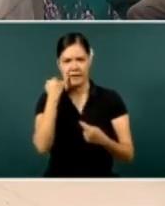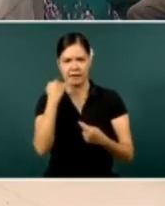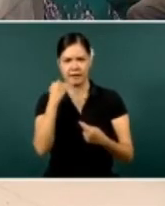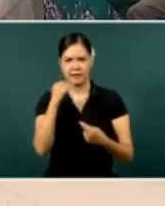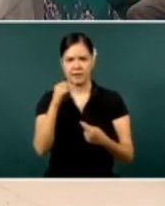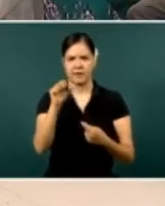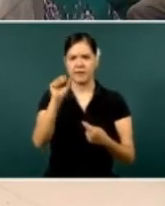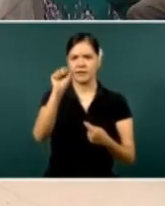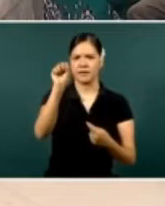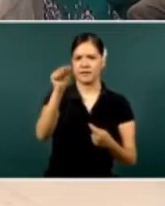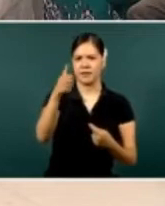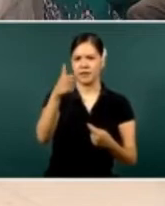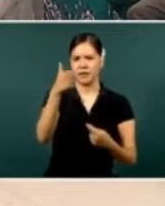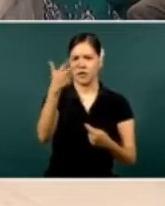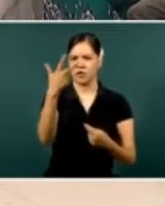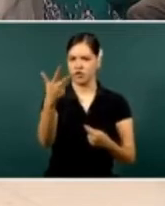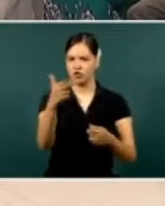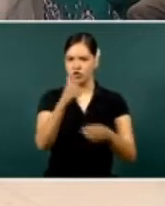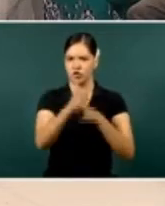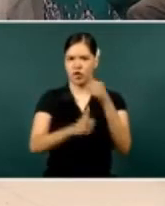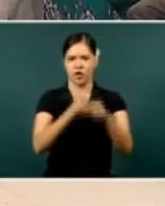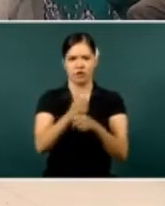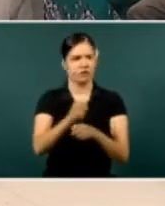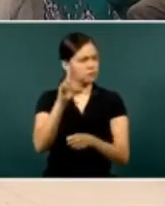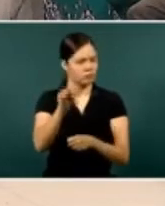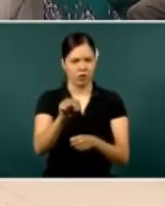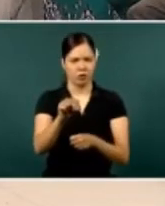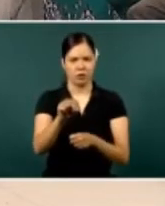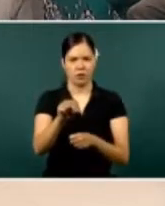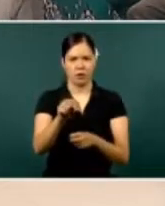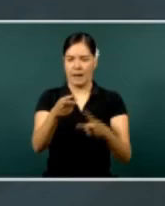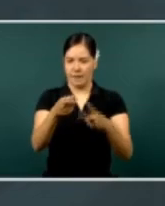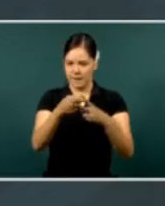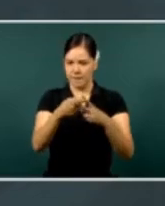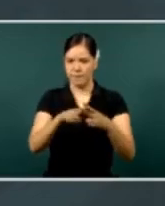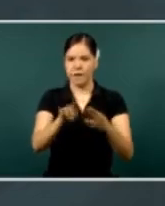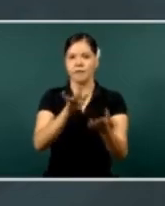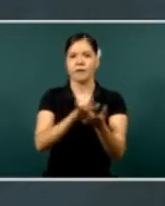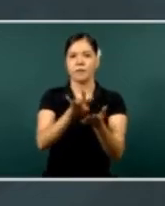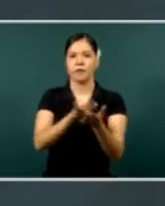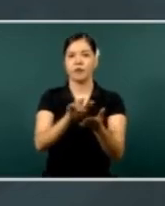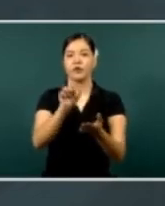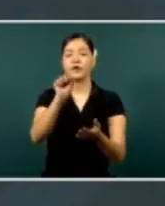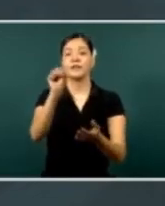after the 68. It's as of 65 years of age.